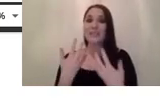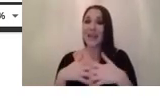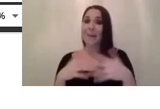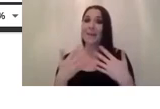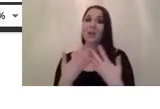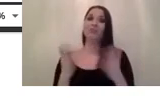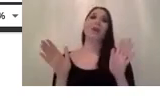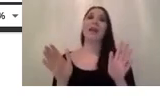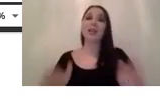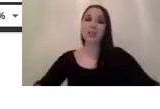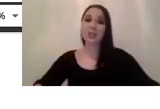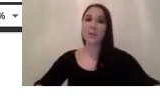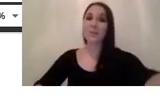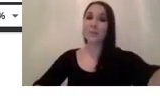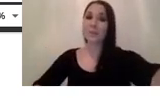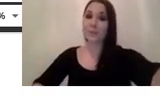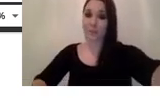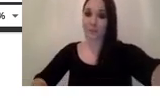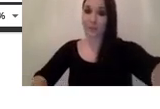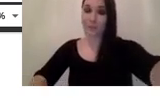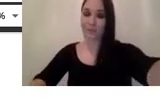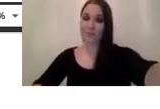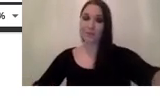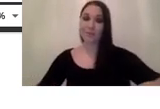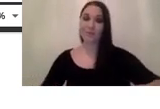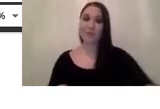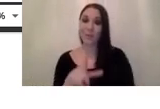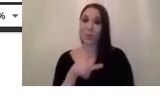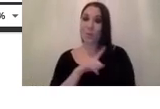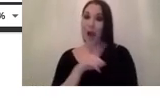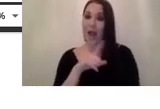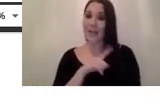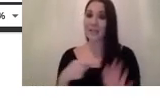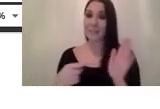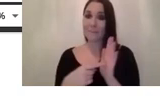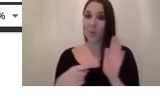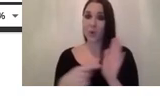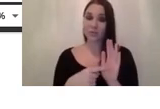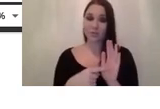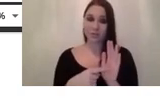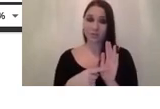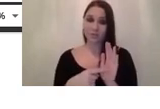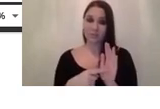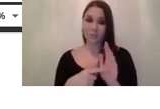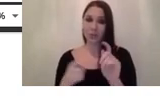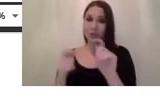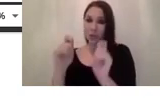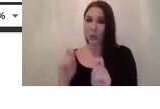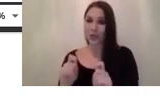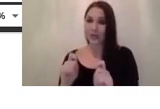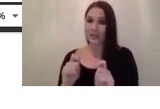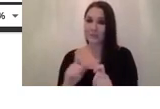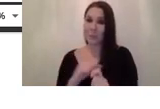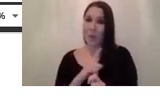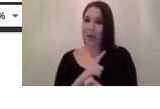depend uh total in our application but why is it important to tune it you might think at first glance that the higher